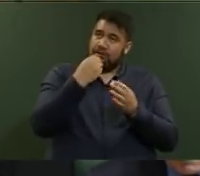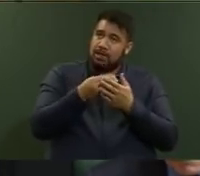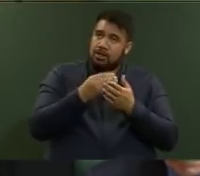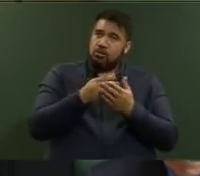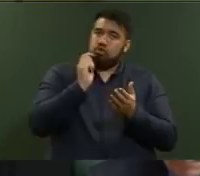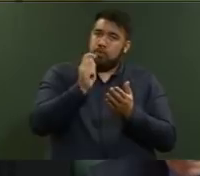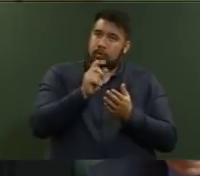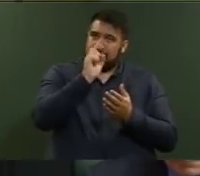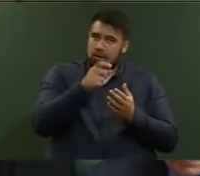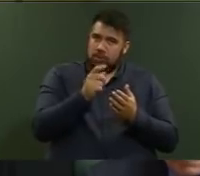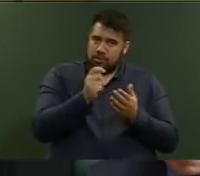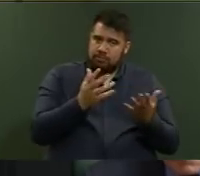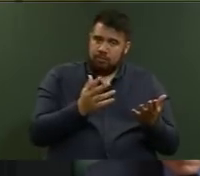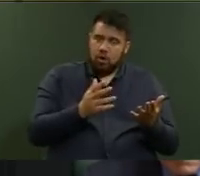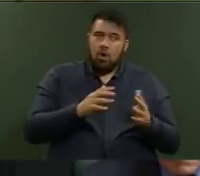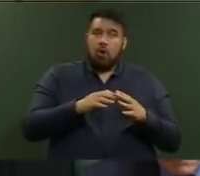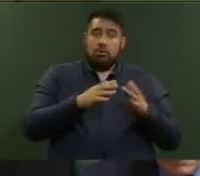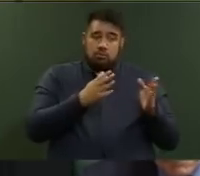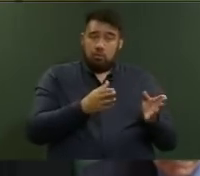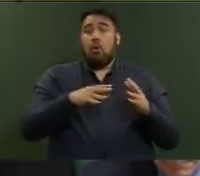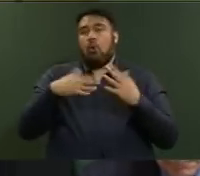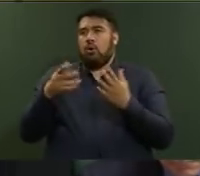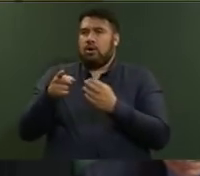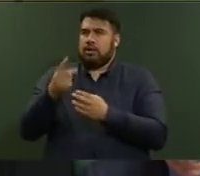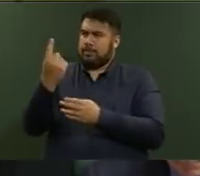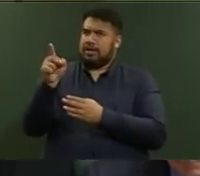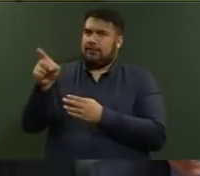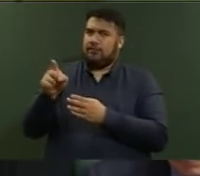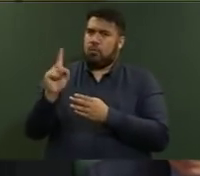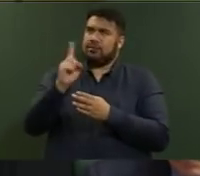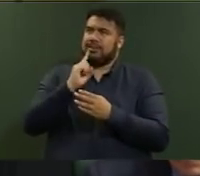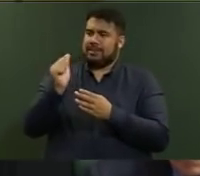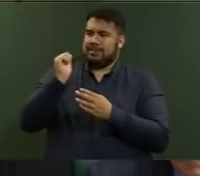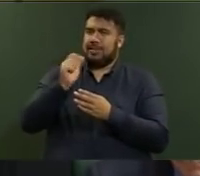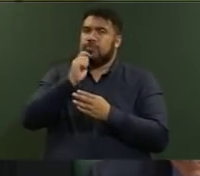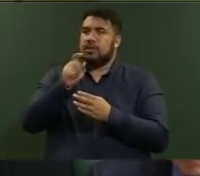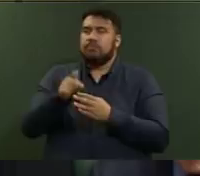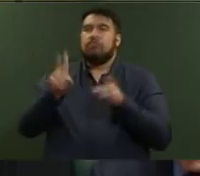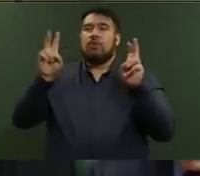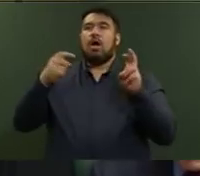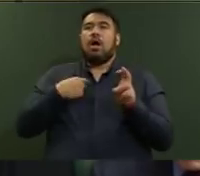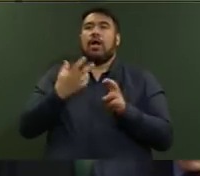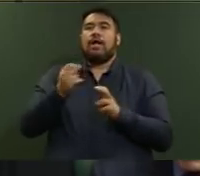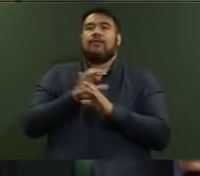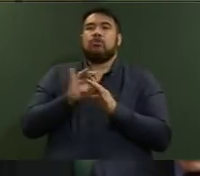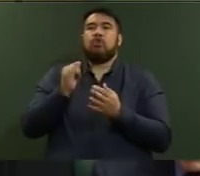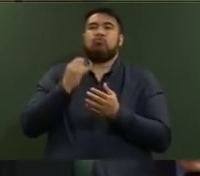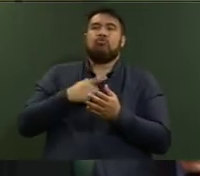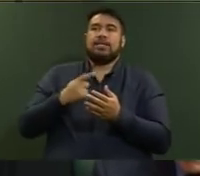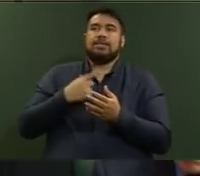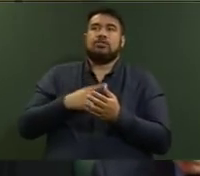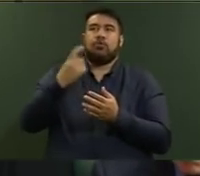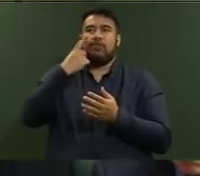or himself, who yesterday said to the media, quote, I have no reason to think it won't be